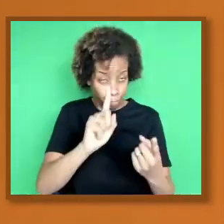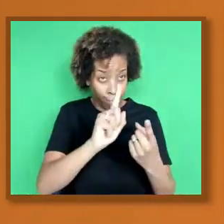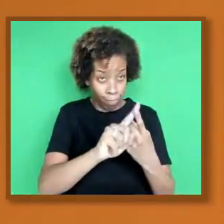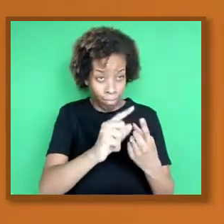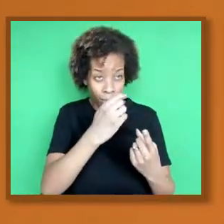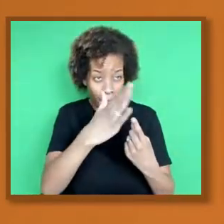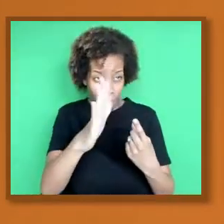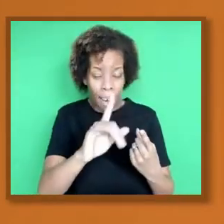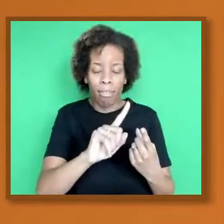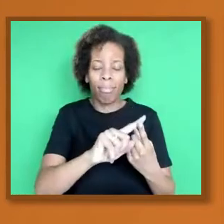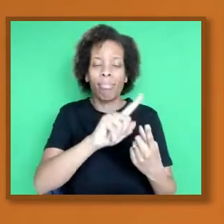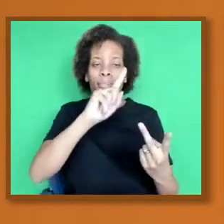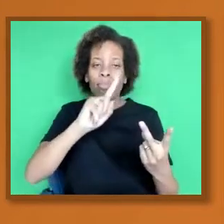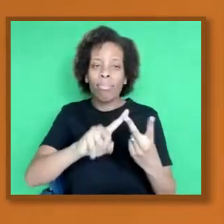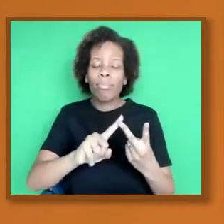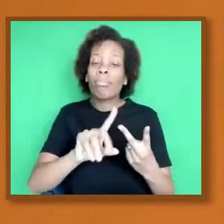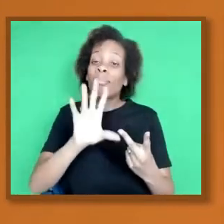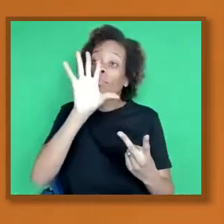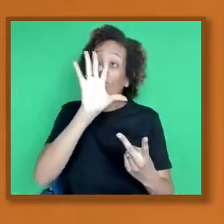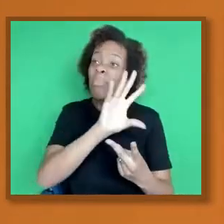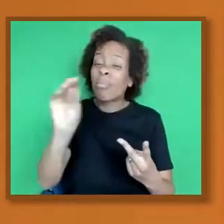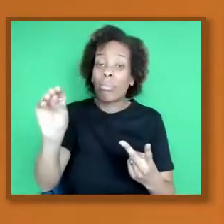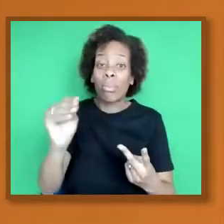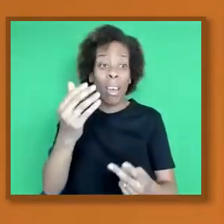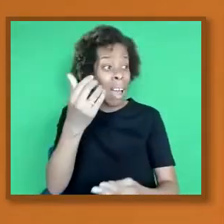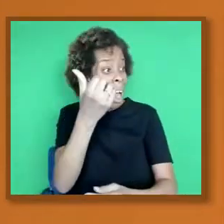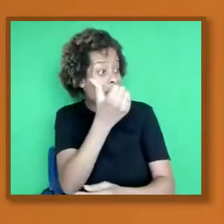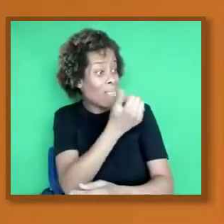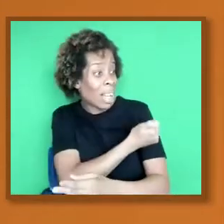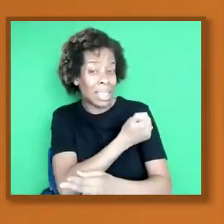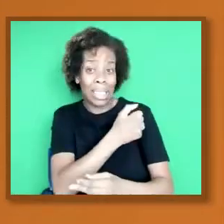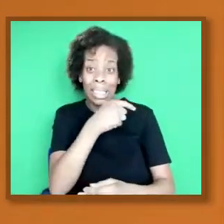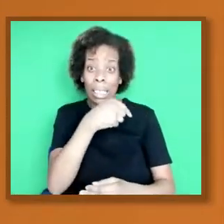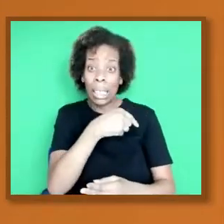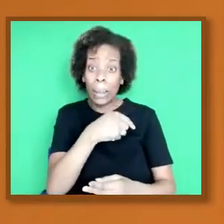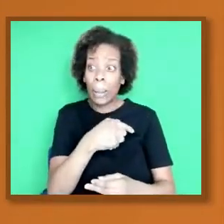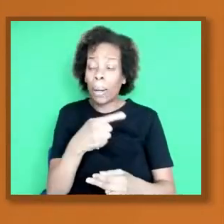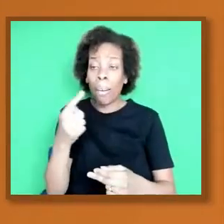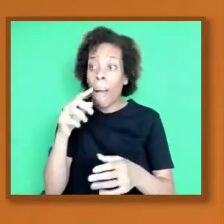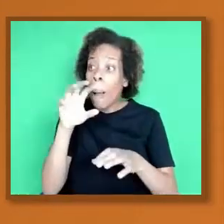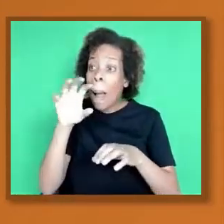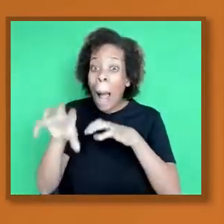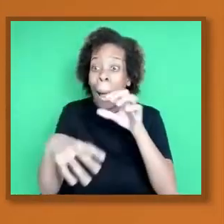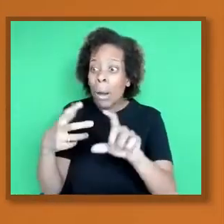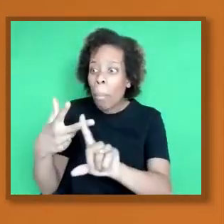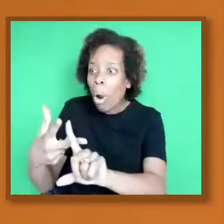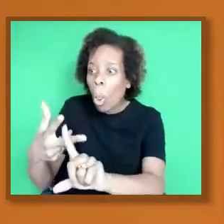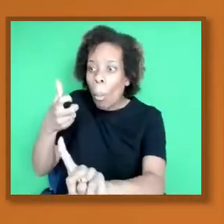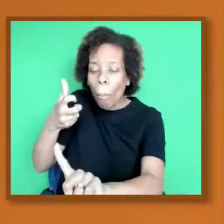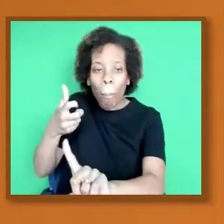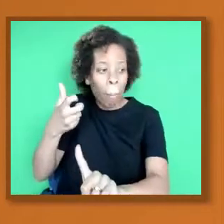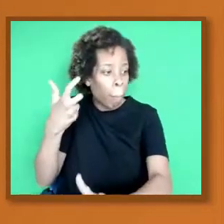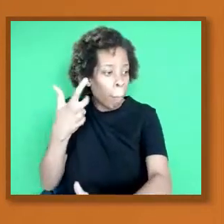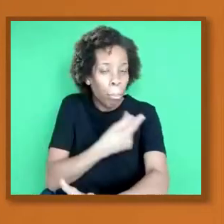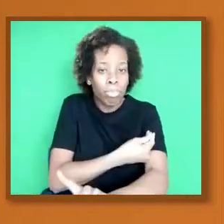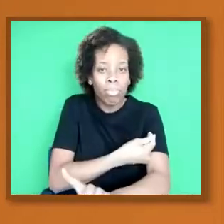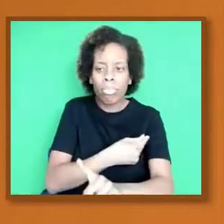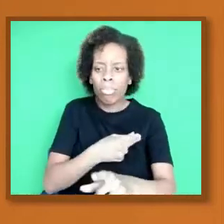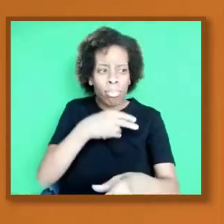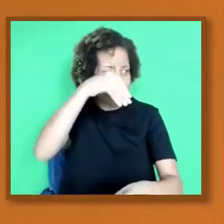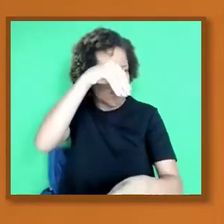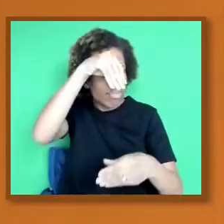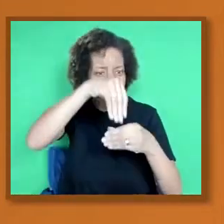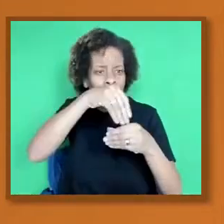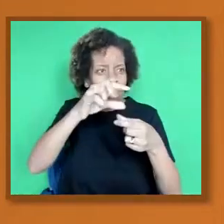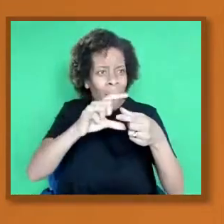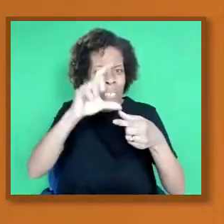have not involved any use of any animal products. So there's no gelatin, no pork, or anything inside them. And